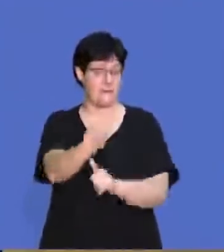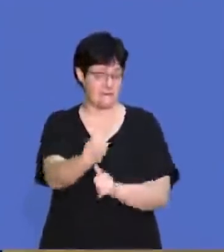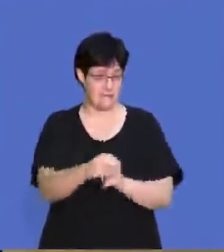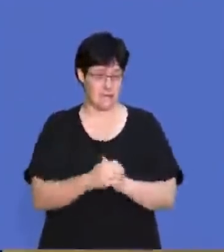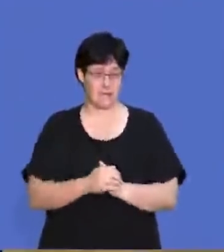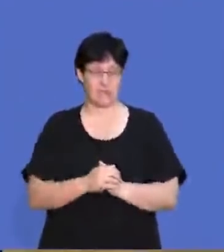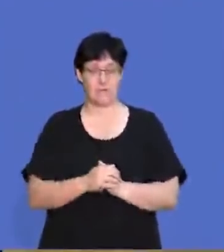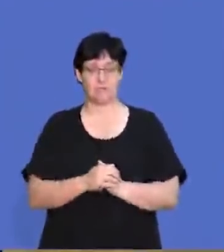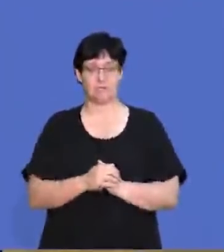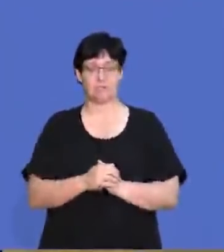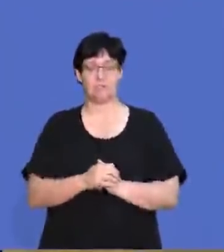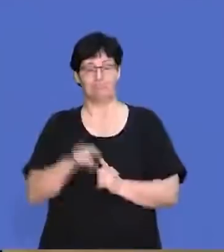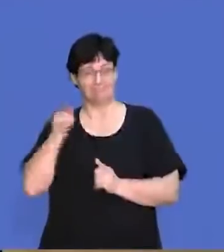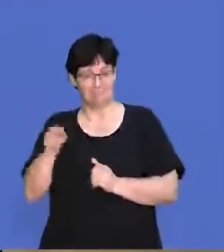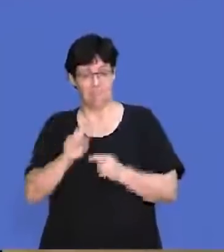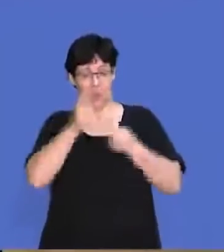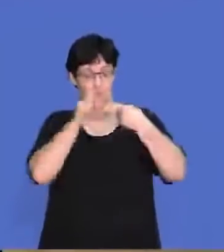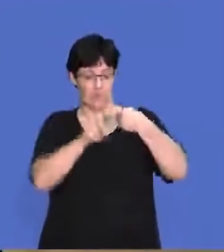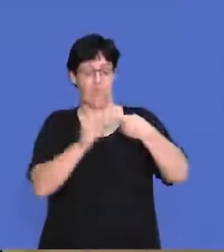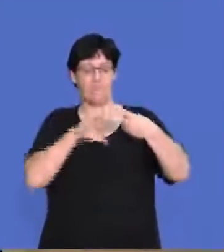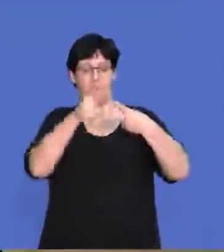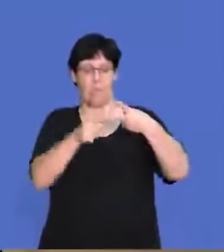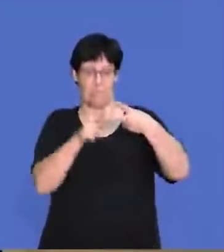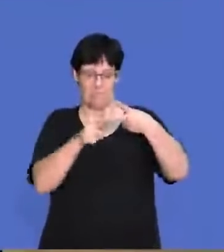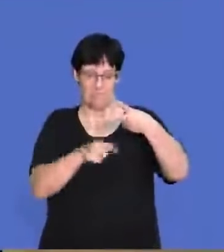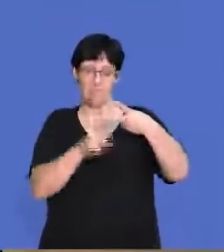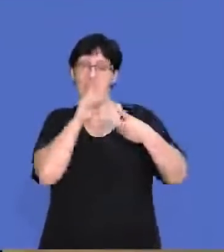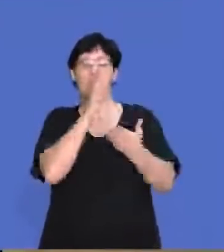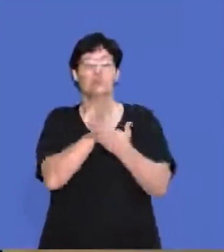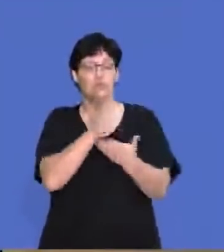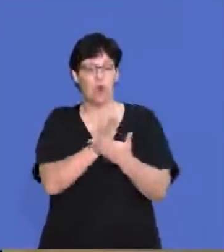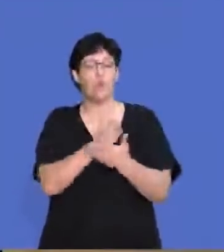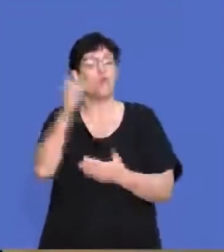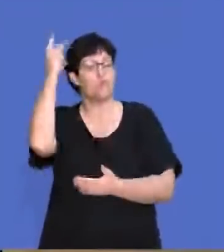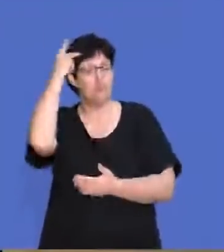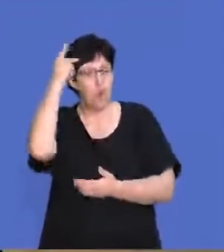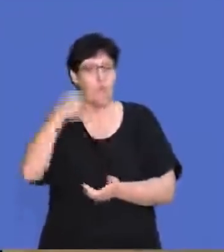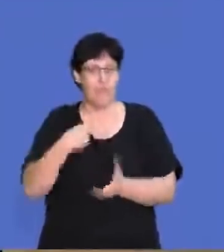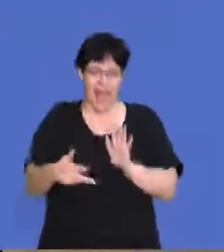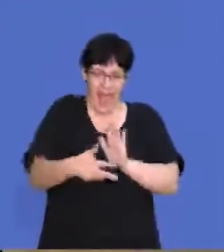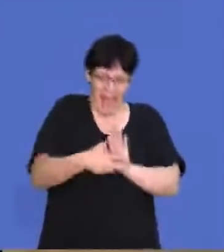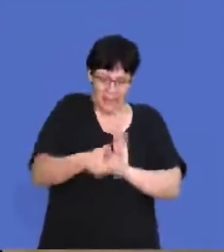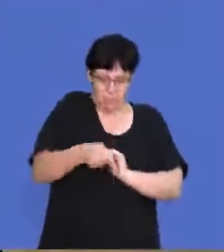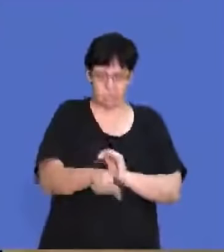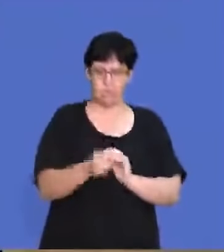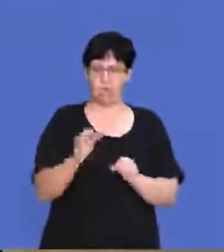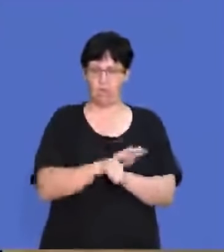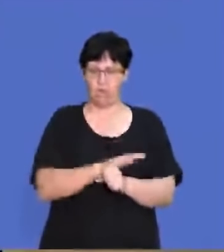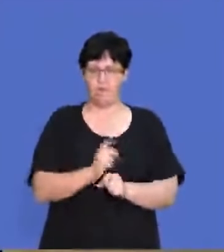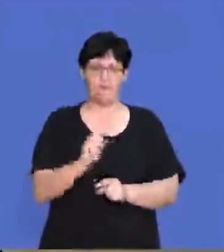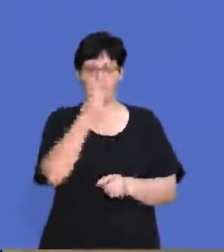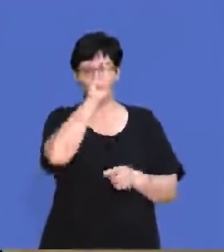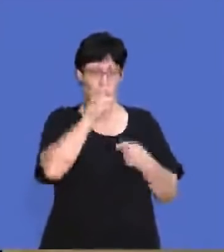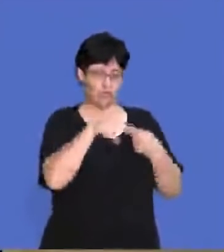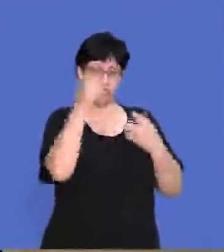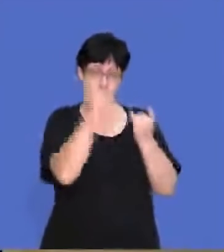to the first question. So you need to ensure that you know what you're doing with the acts, because if you don't and you